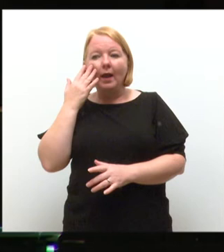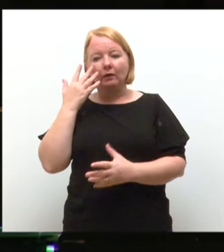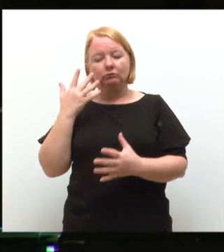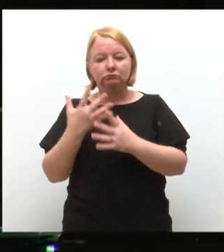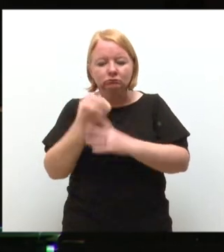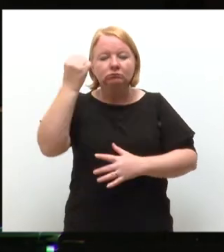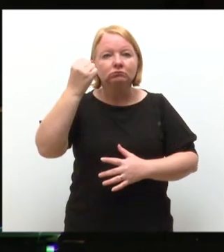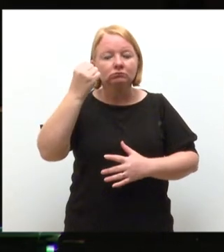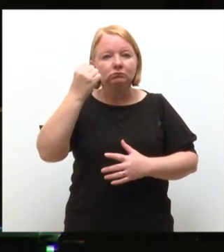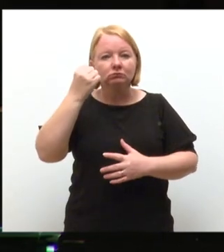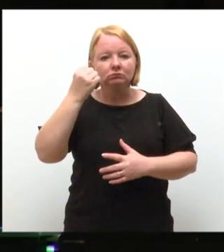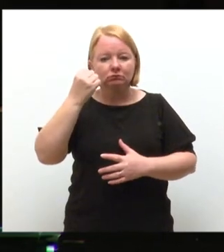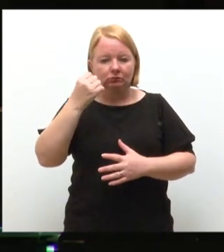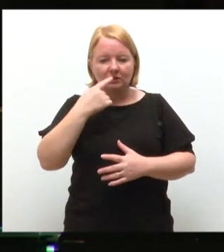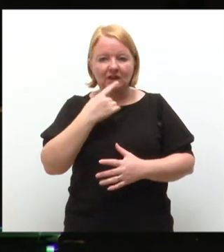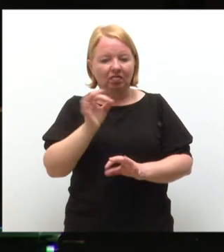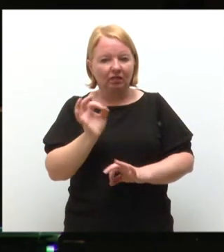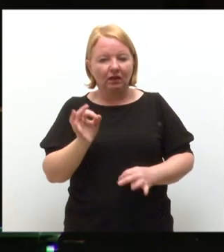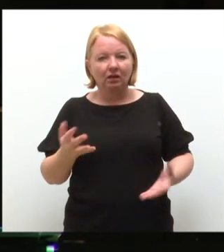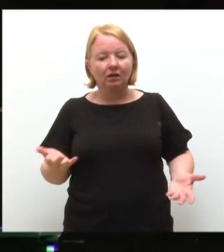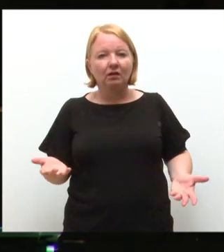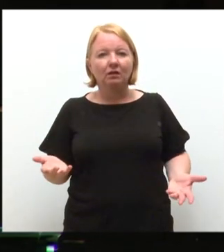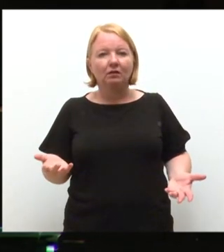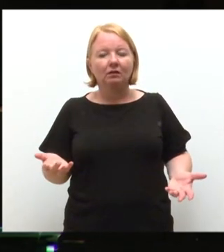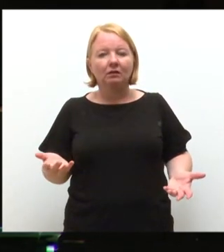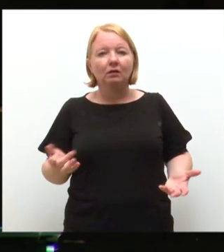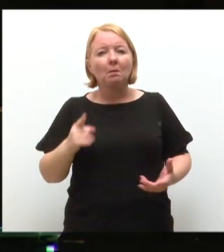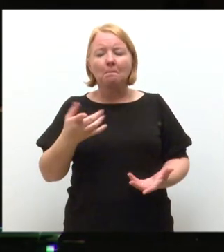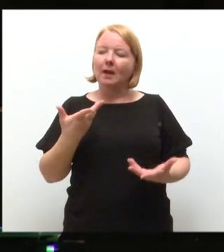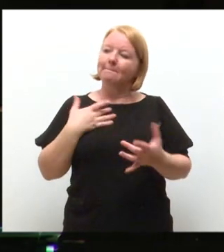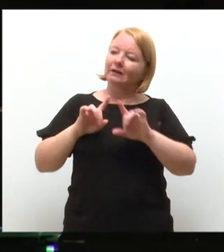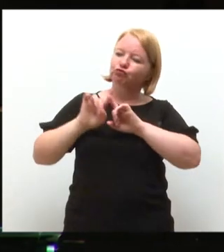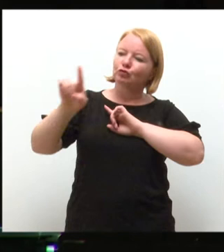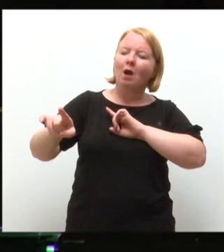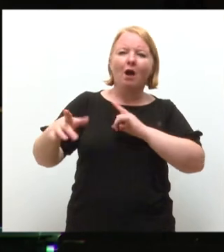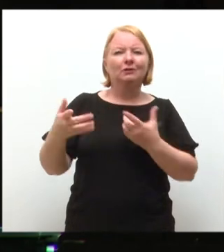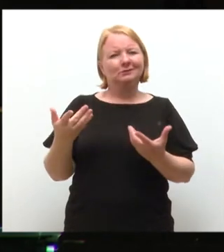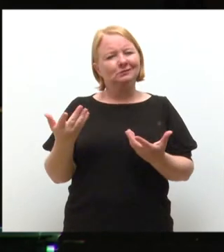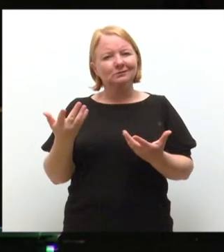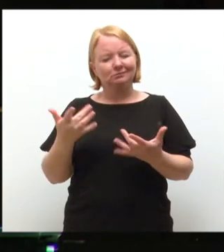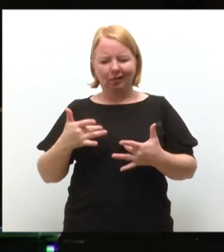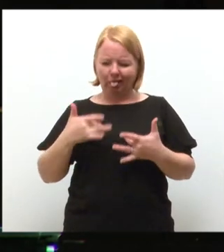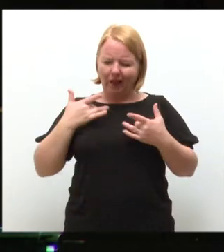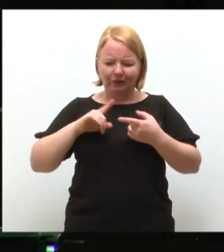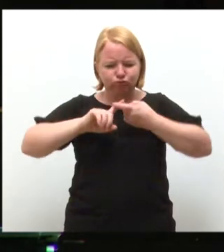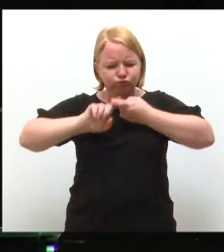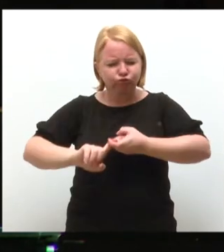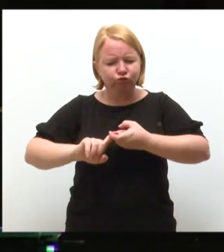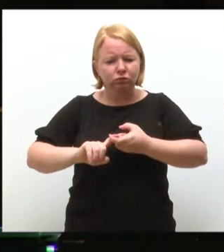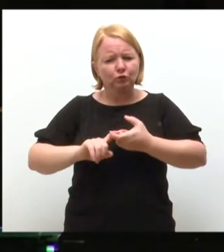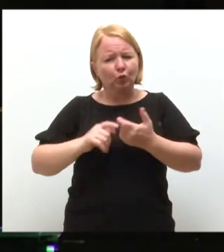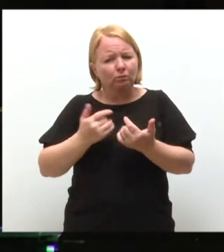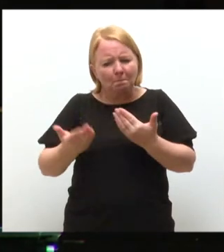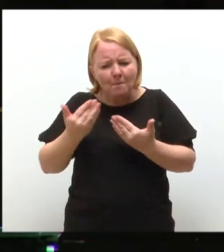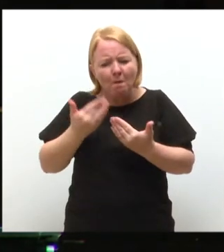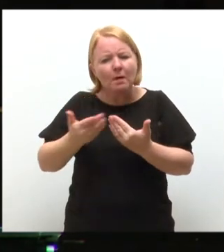scientific discovery. Her response has been a lifetime commitment to improving the status and number of women